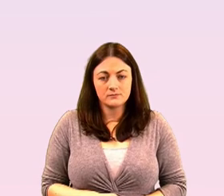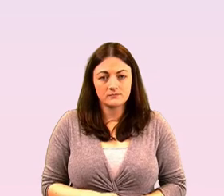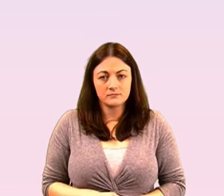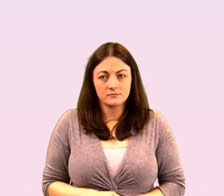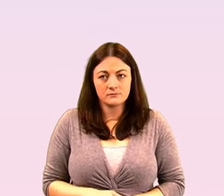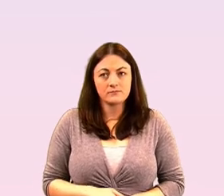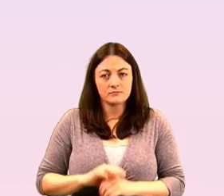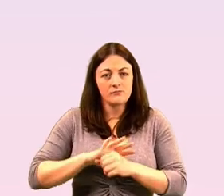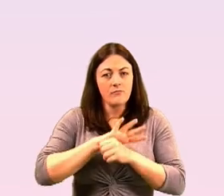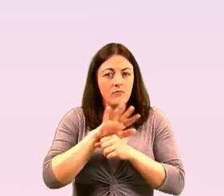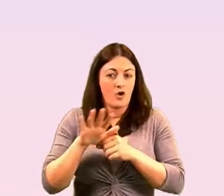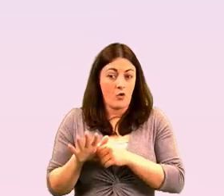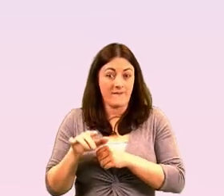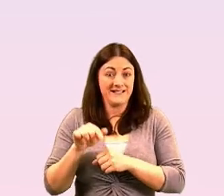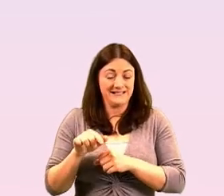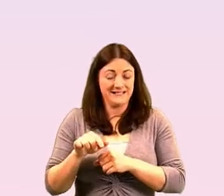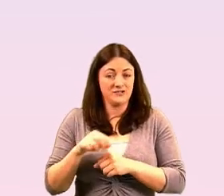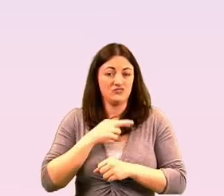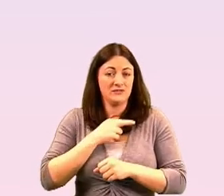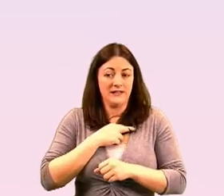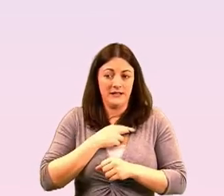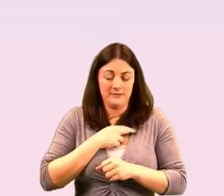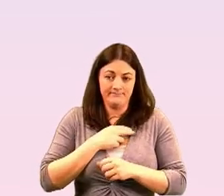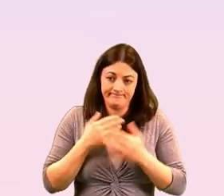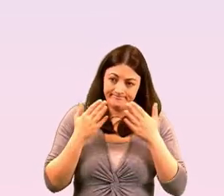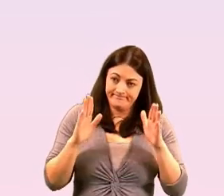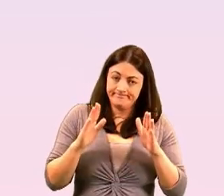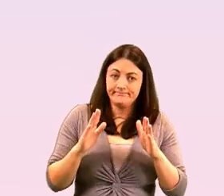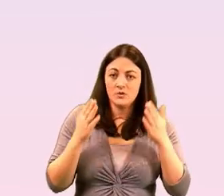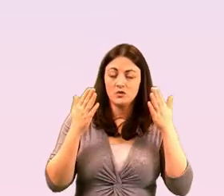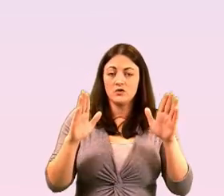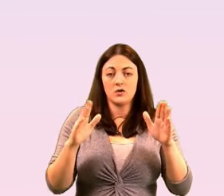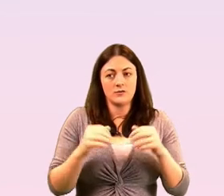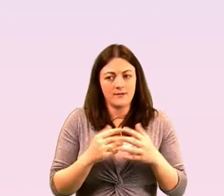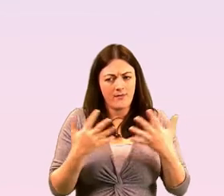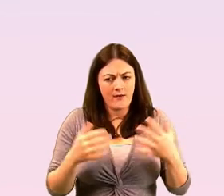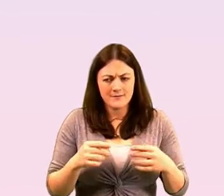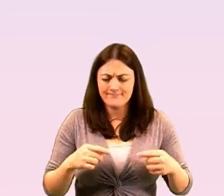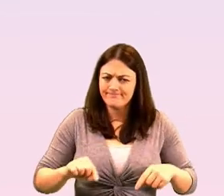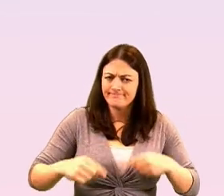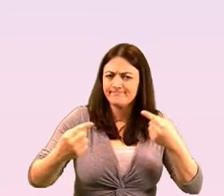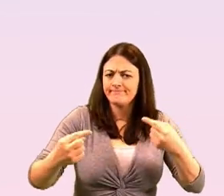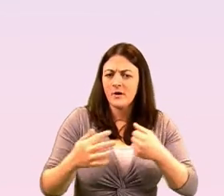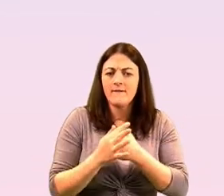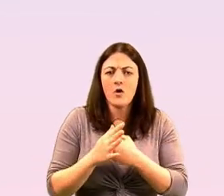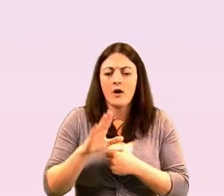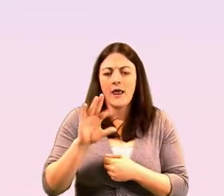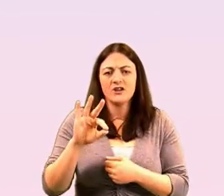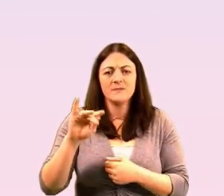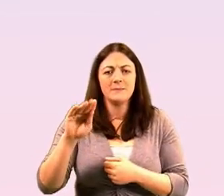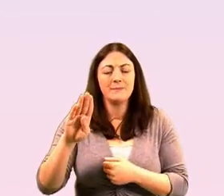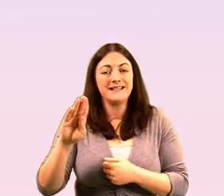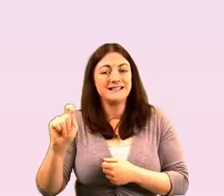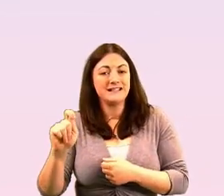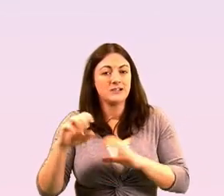the cover context has really amplified the challenges for certain populations within the lg lgbt community